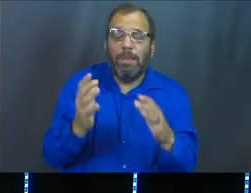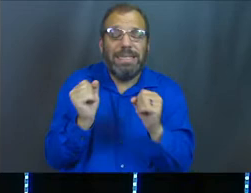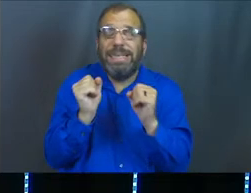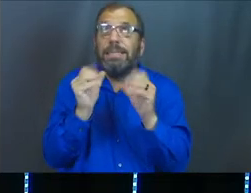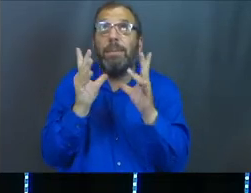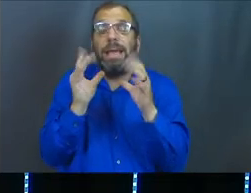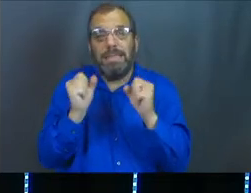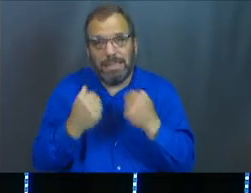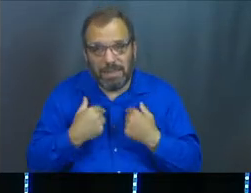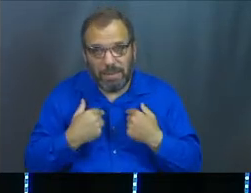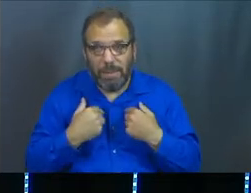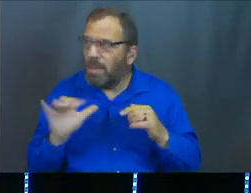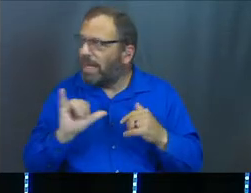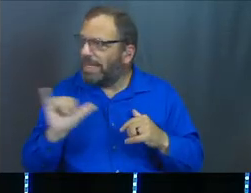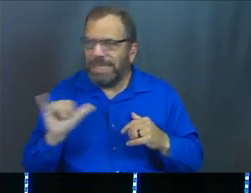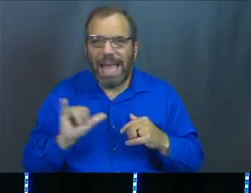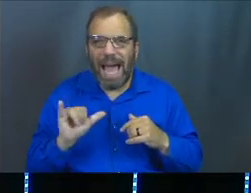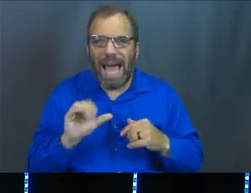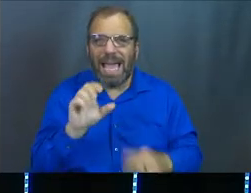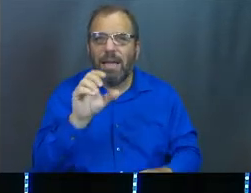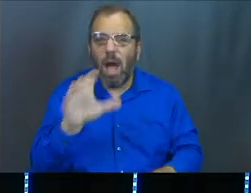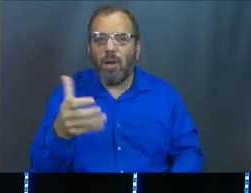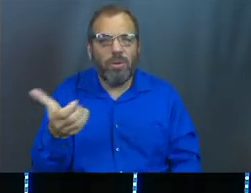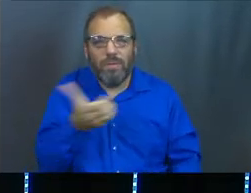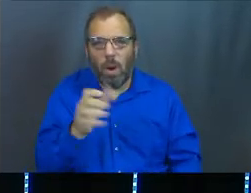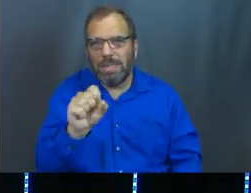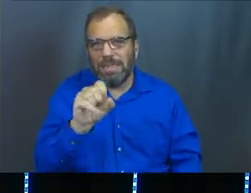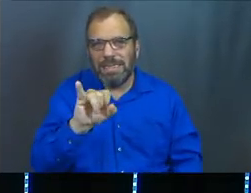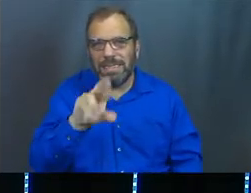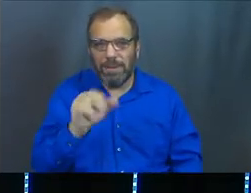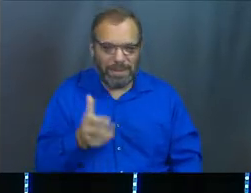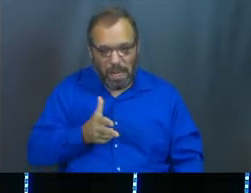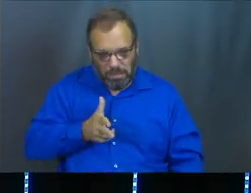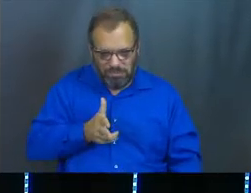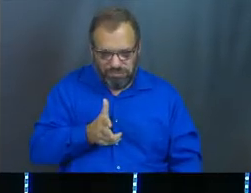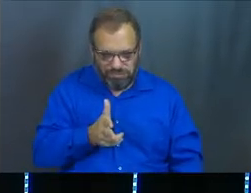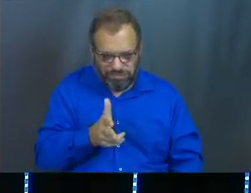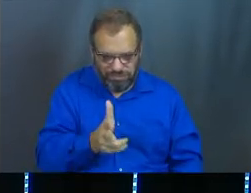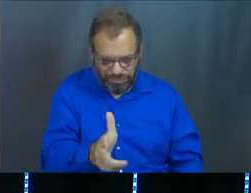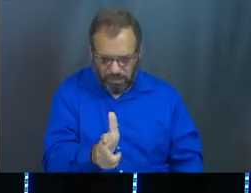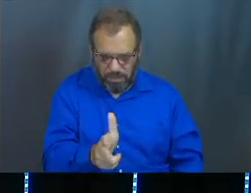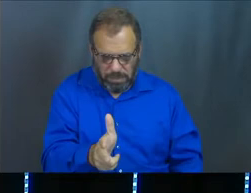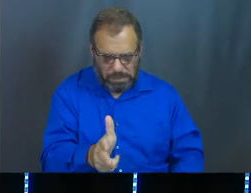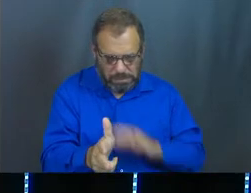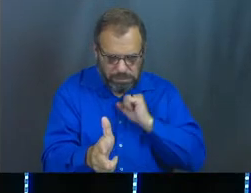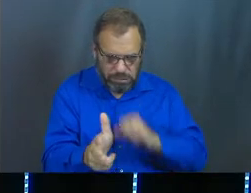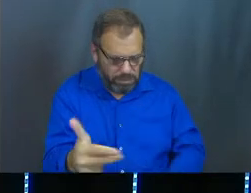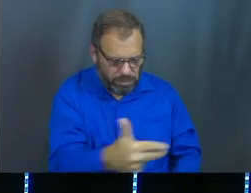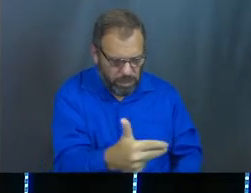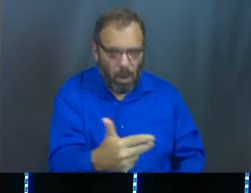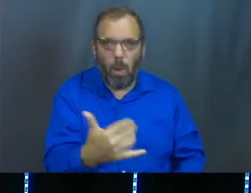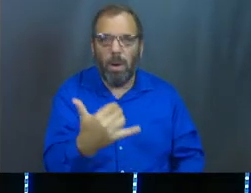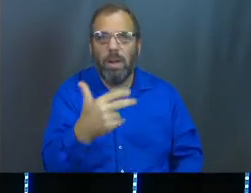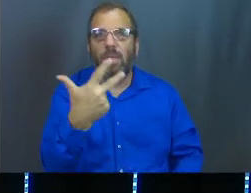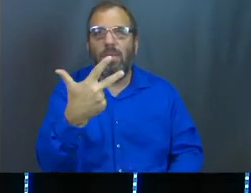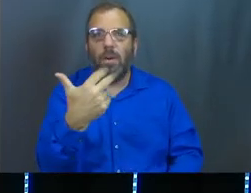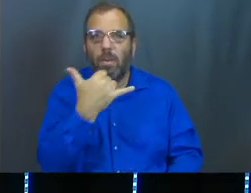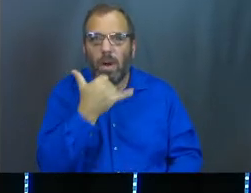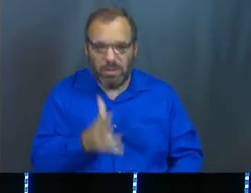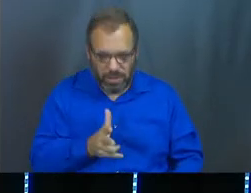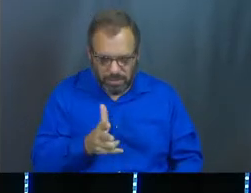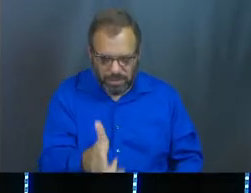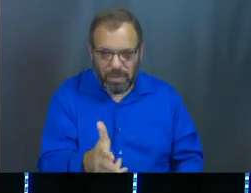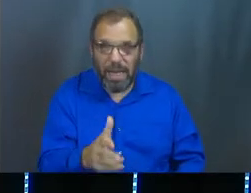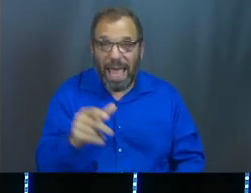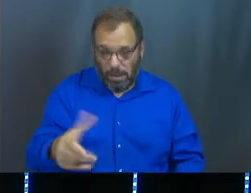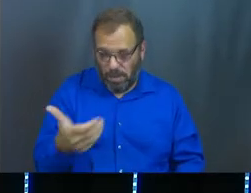amazing to me. It's like Siri in your GPS when you take a wrong turn, or the third wrong turn today. And